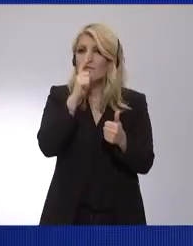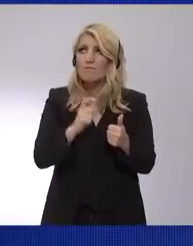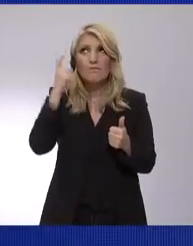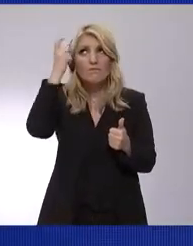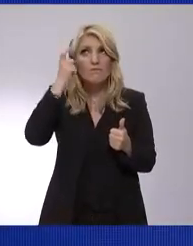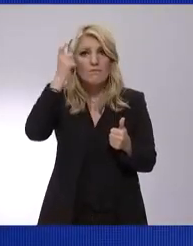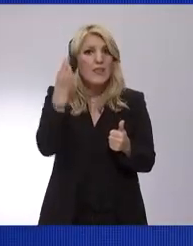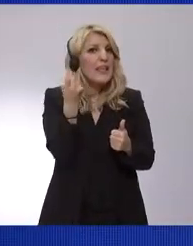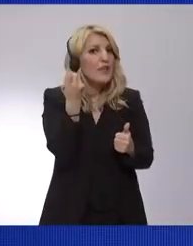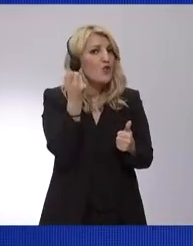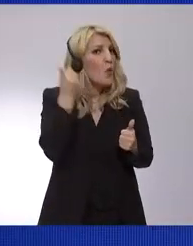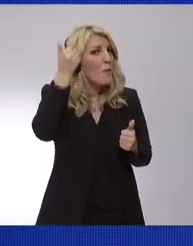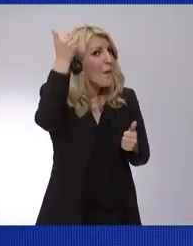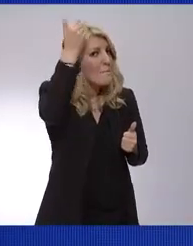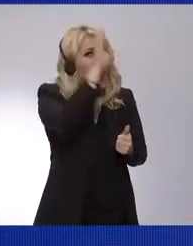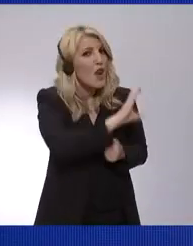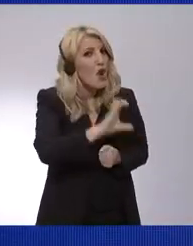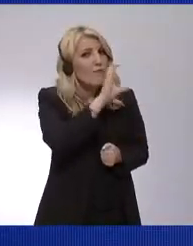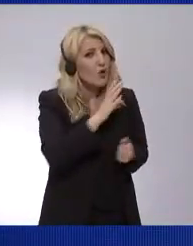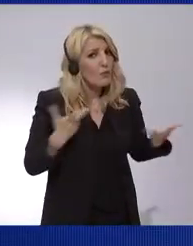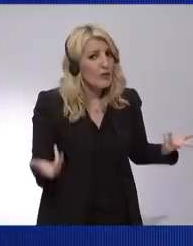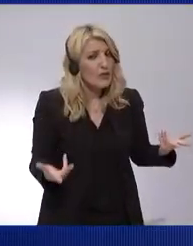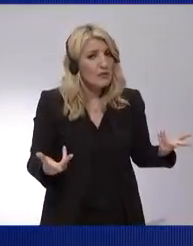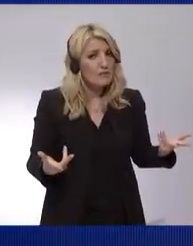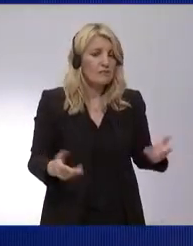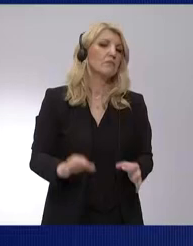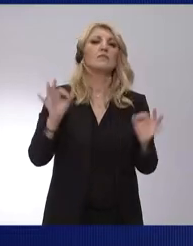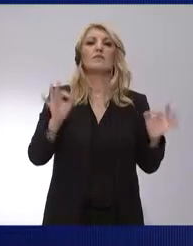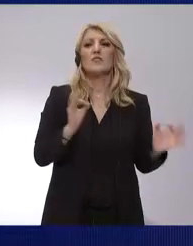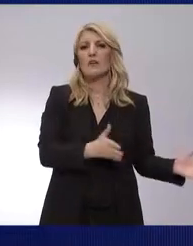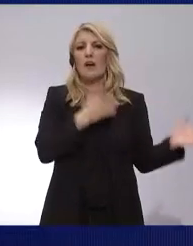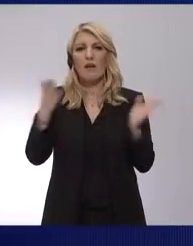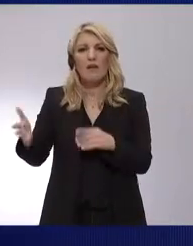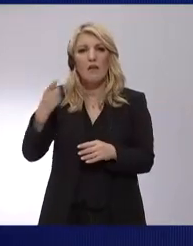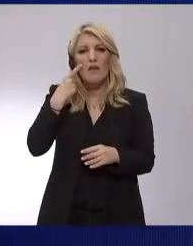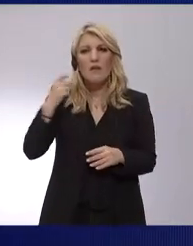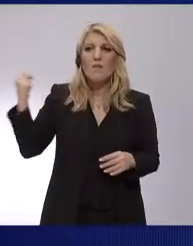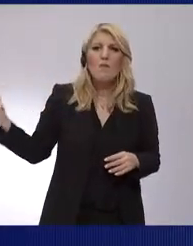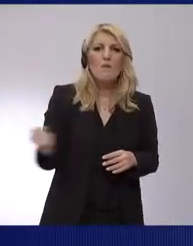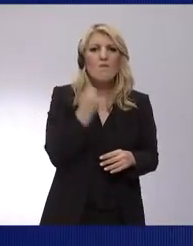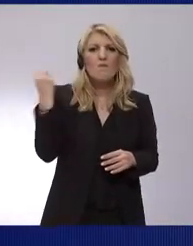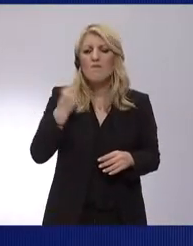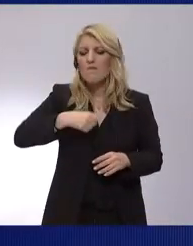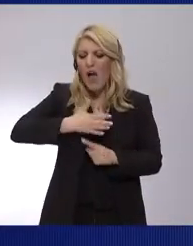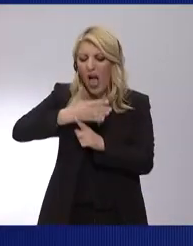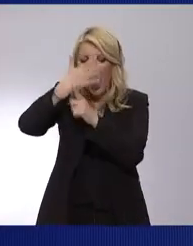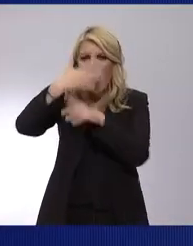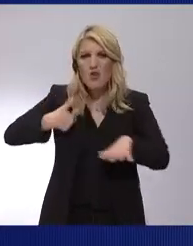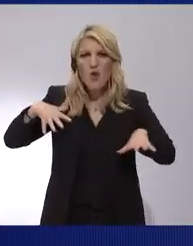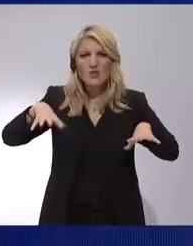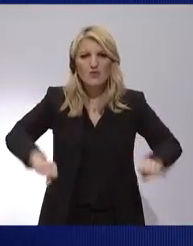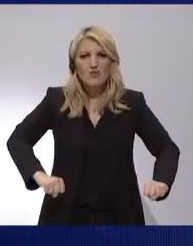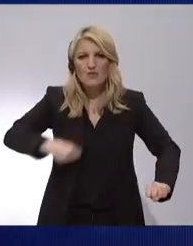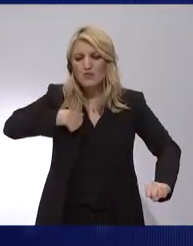And nationalism is on the rise. We have a party in my home country, in Germany, the AfD,